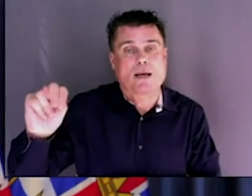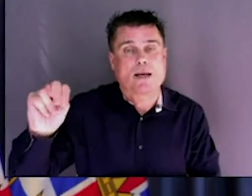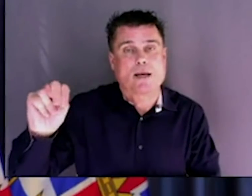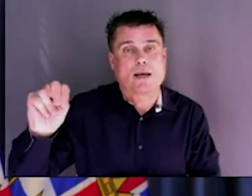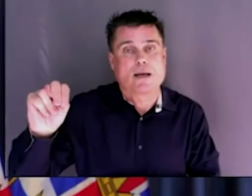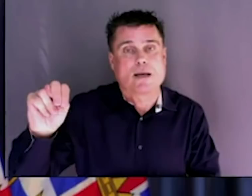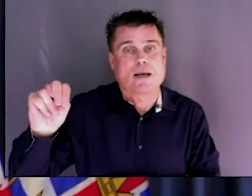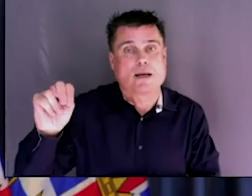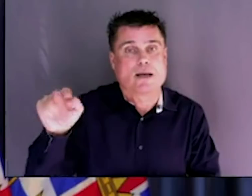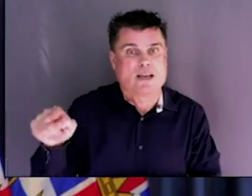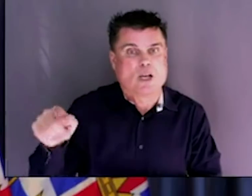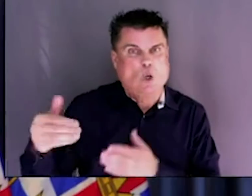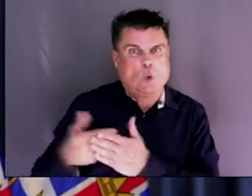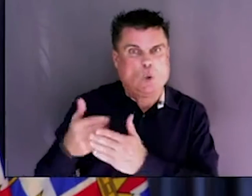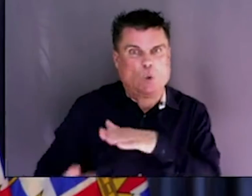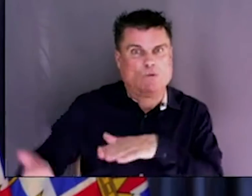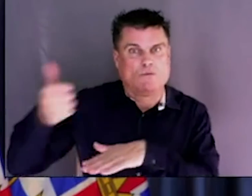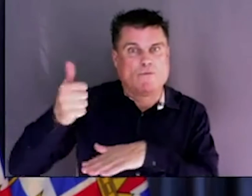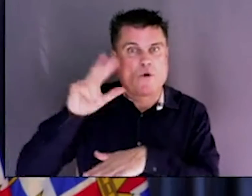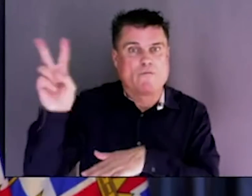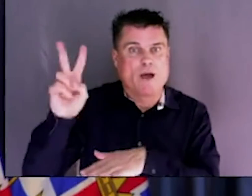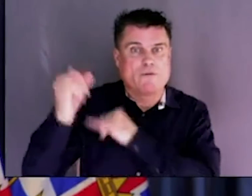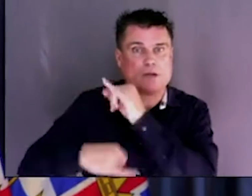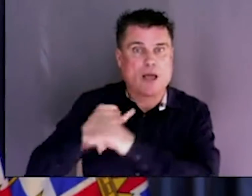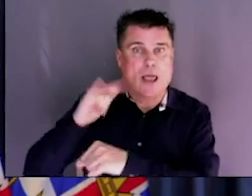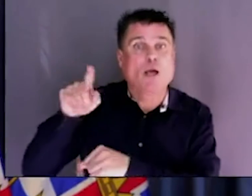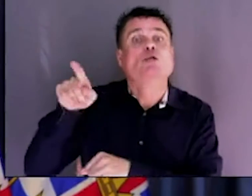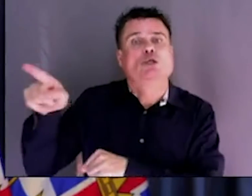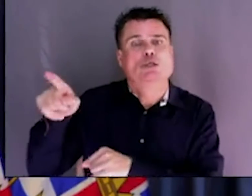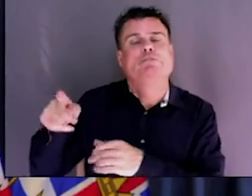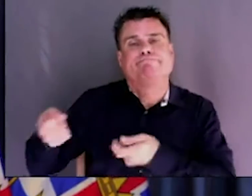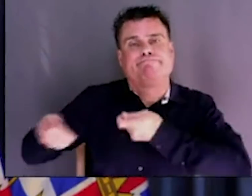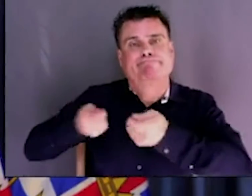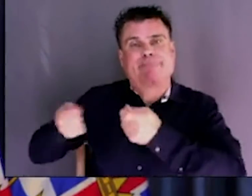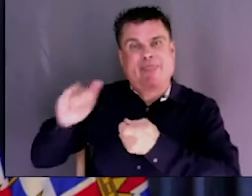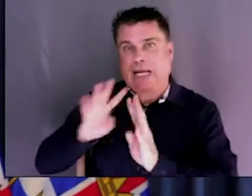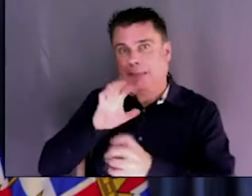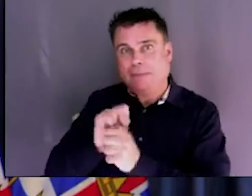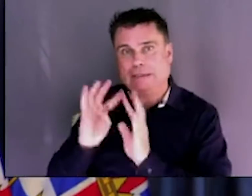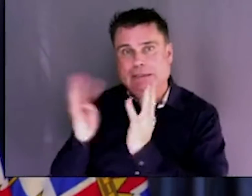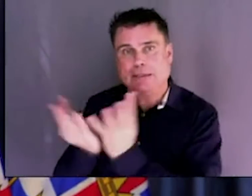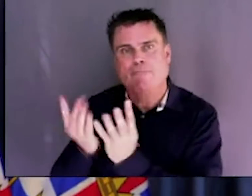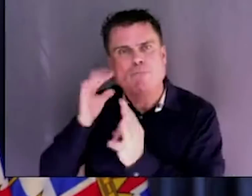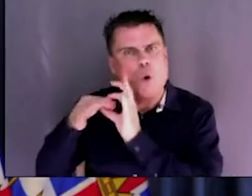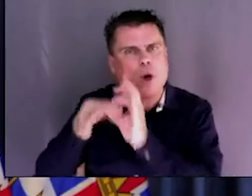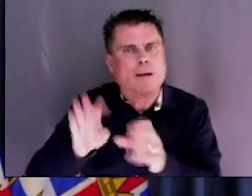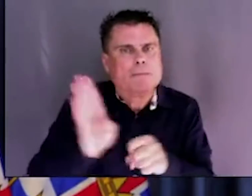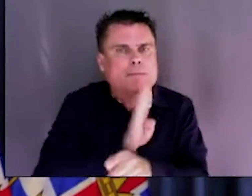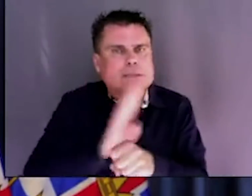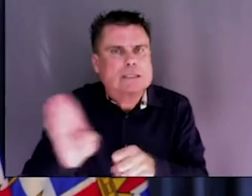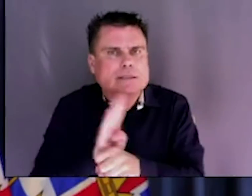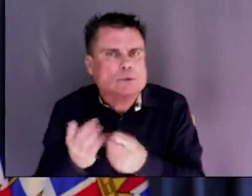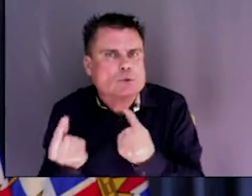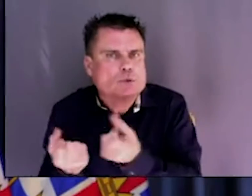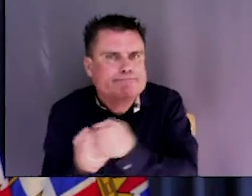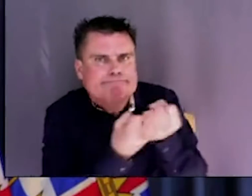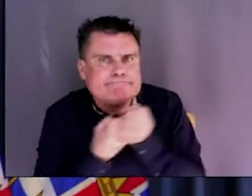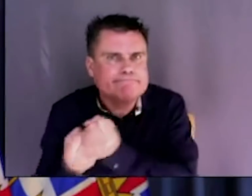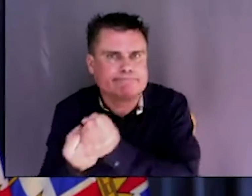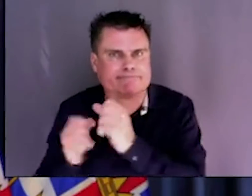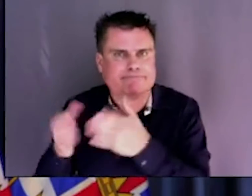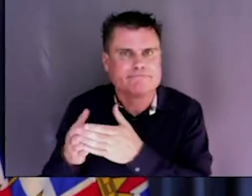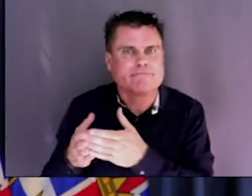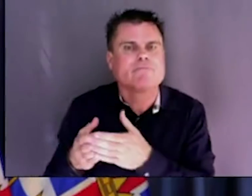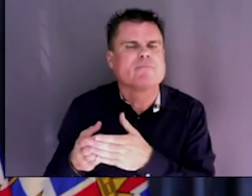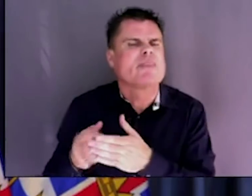days in the legislature to make any changes that that report may recommend. So I want to say at the outset that the task force, as